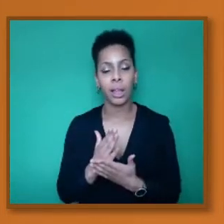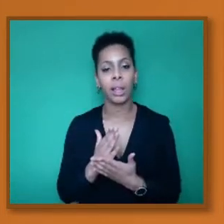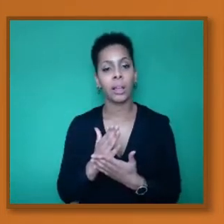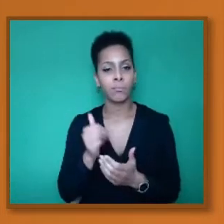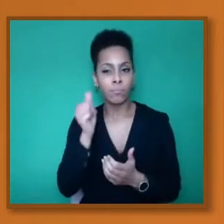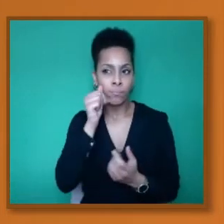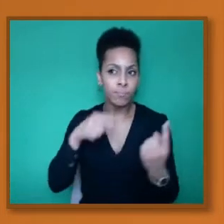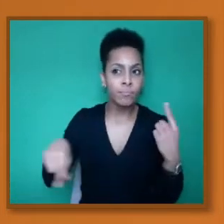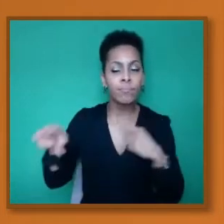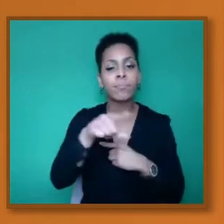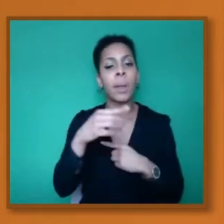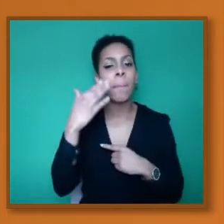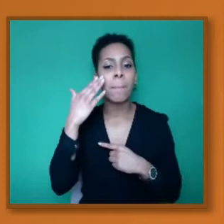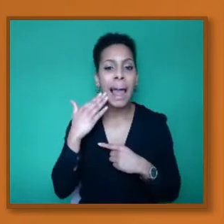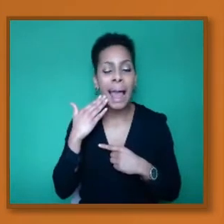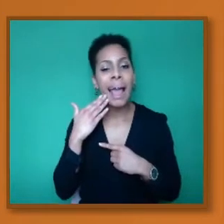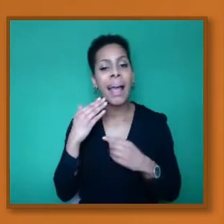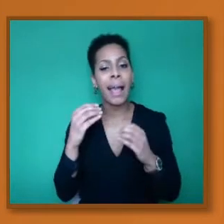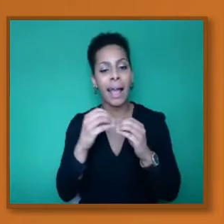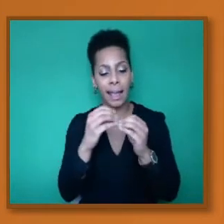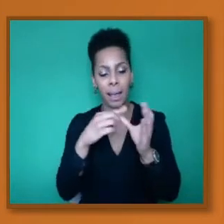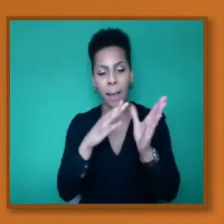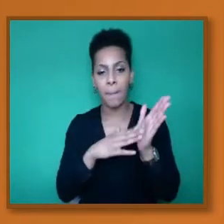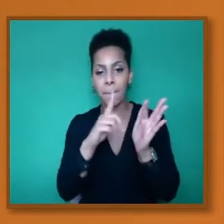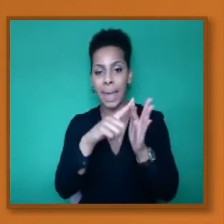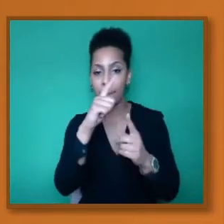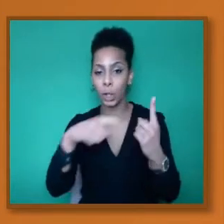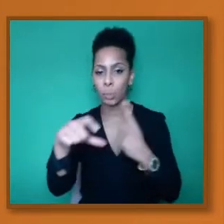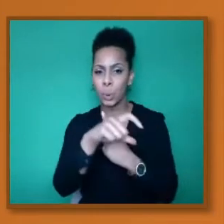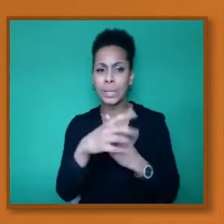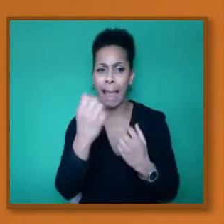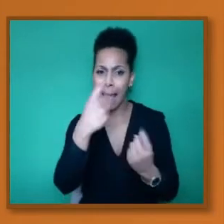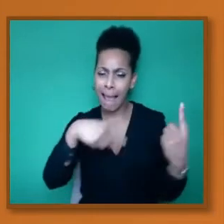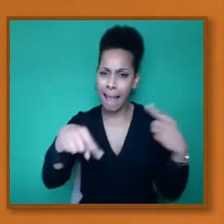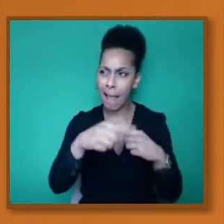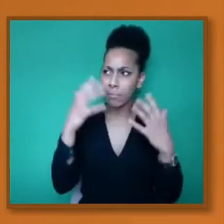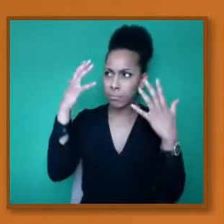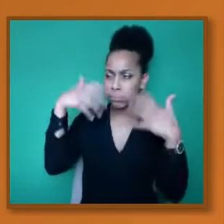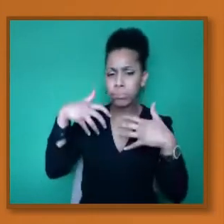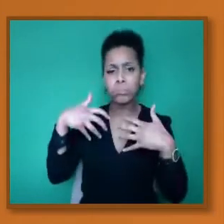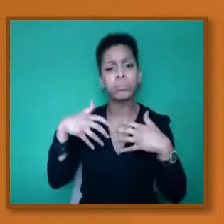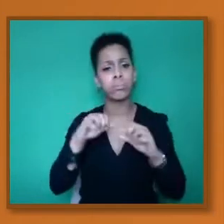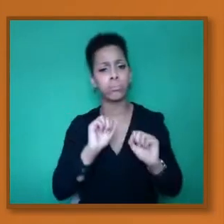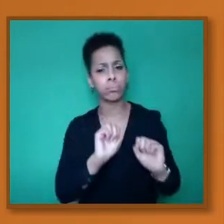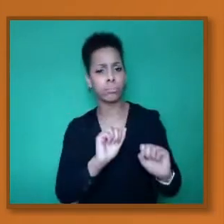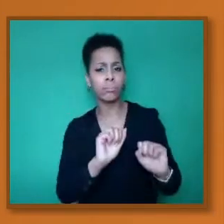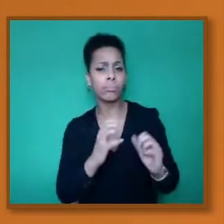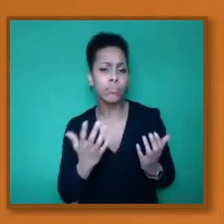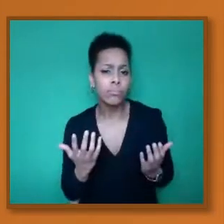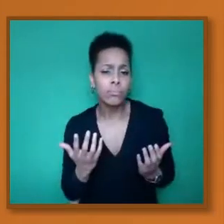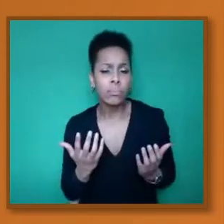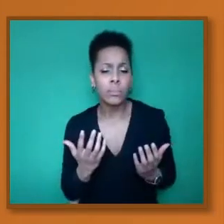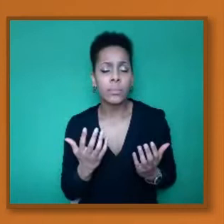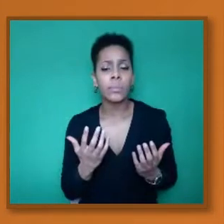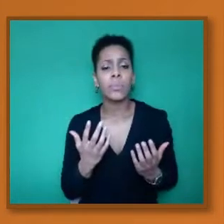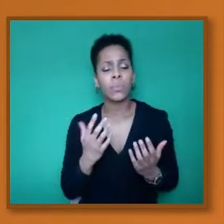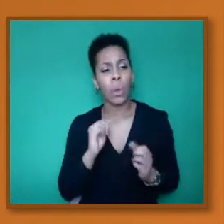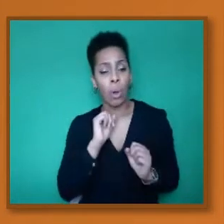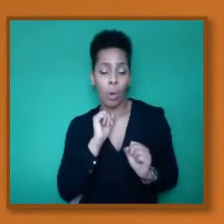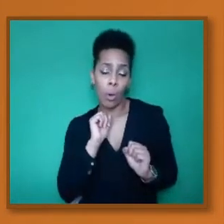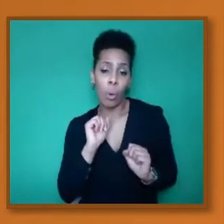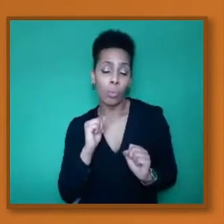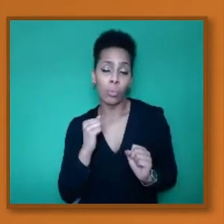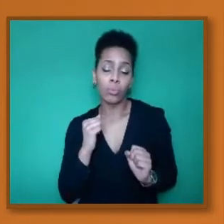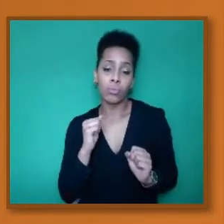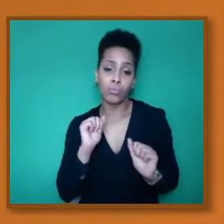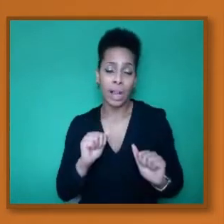within the Black and with the BAME community in general. So, you know, Gloria is right in saying we should move away from